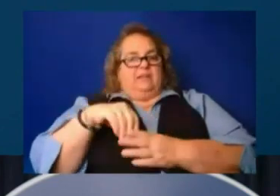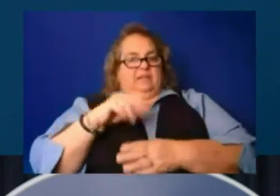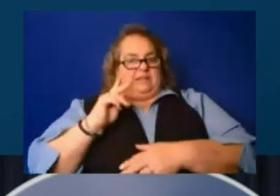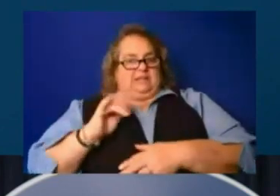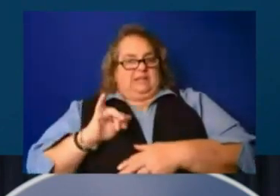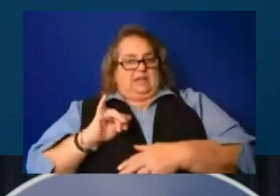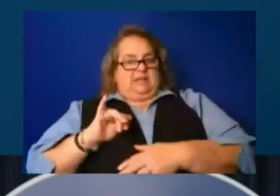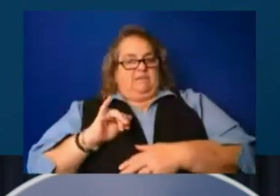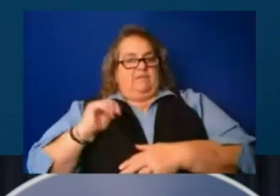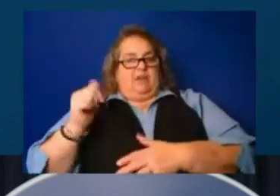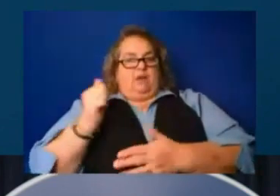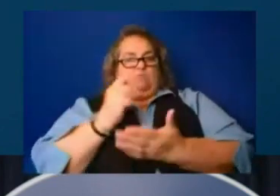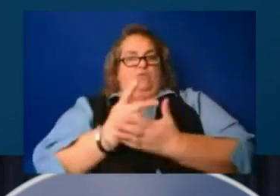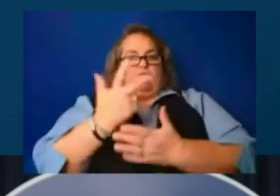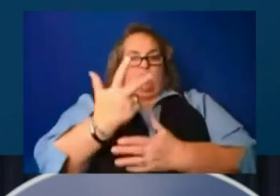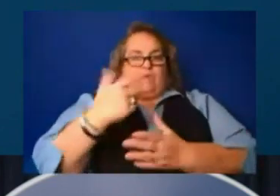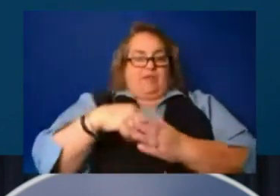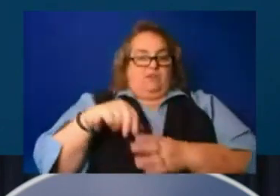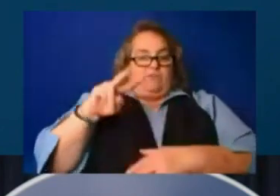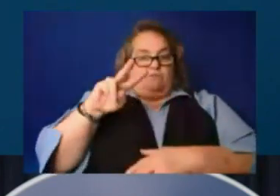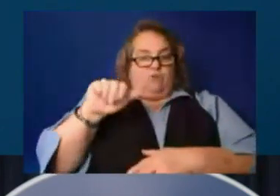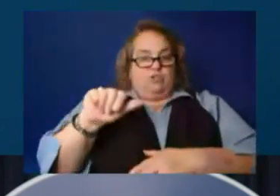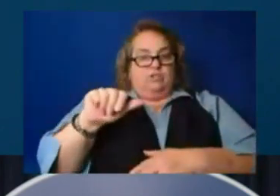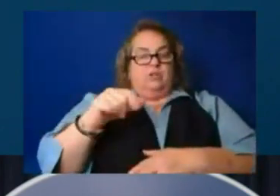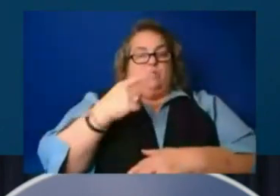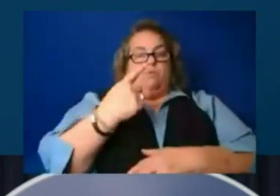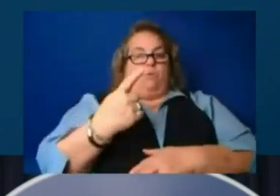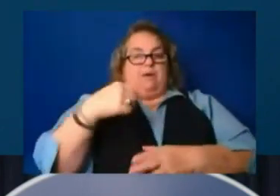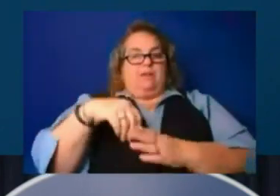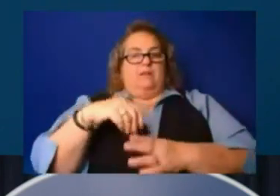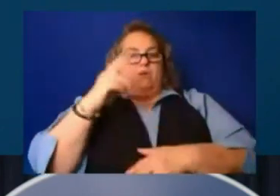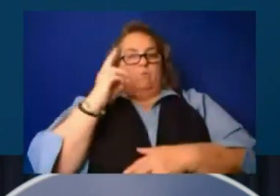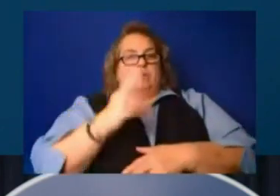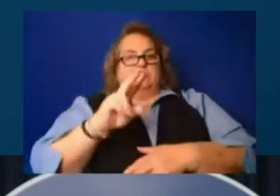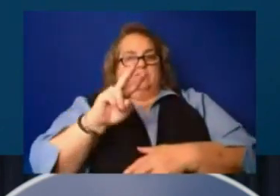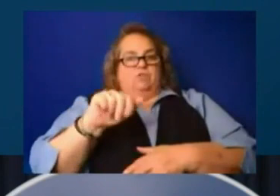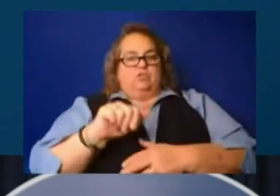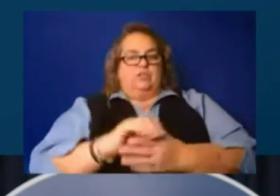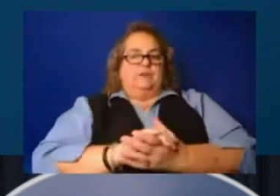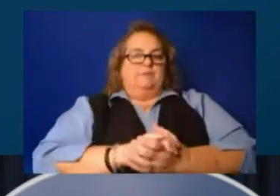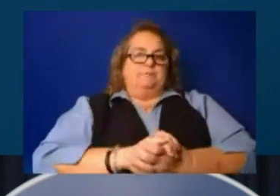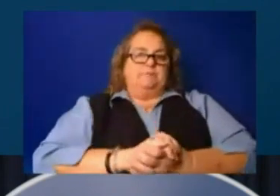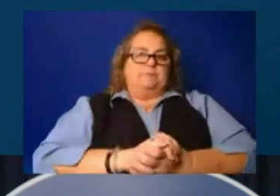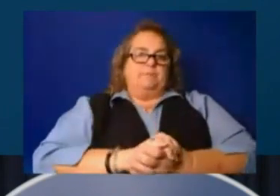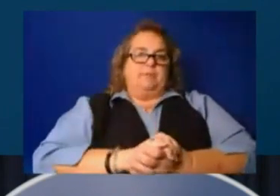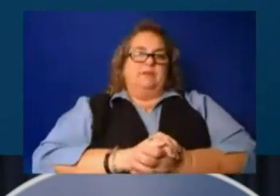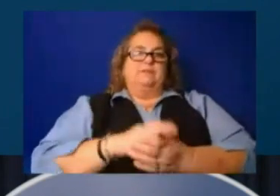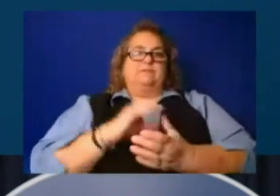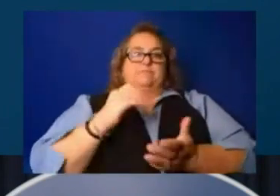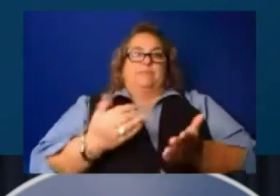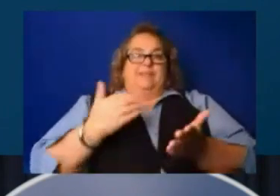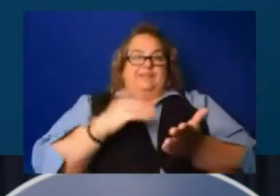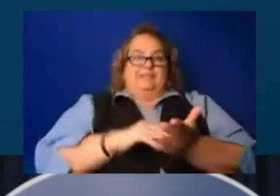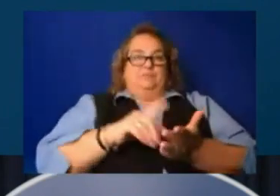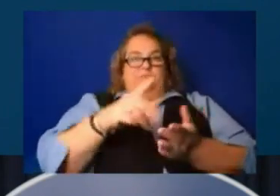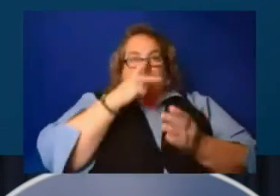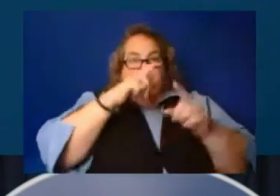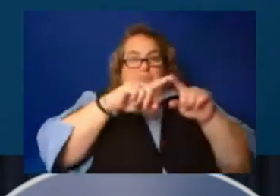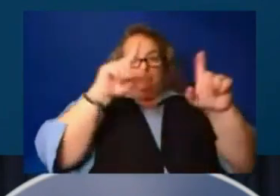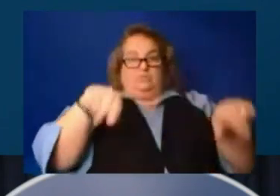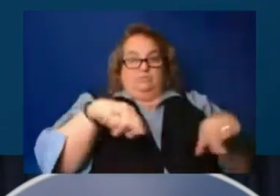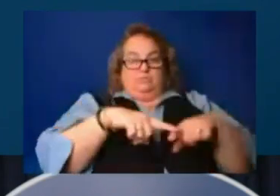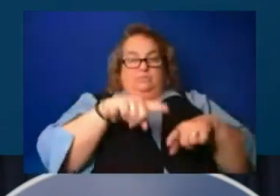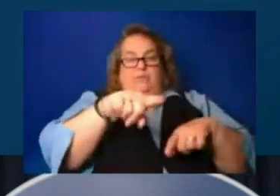three in Virginia and one in West Virginia. Uh, so again, up on the screen is where the SBA